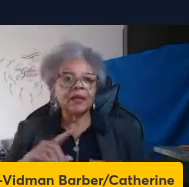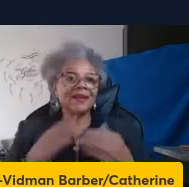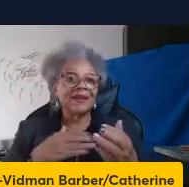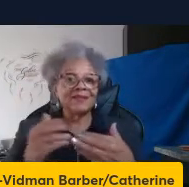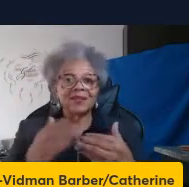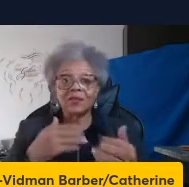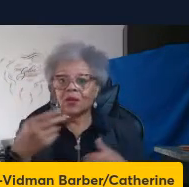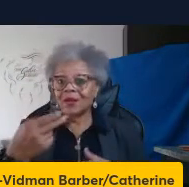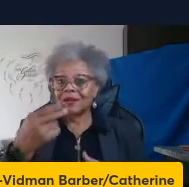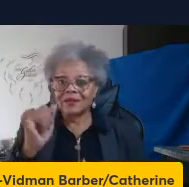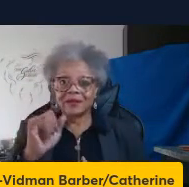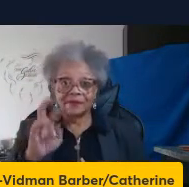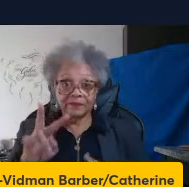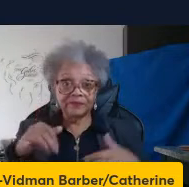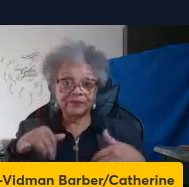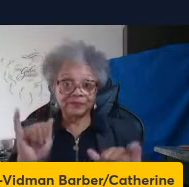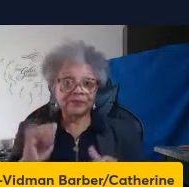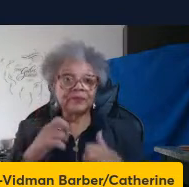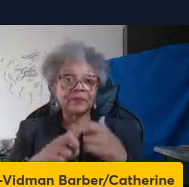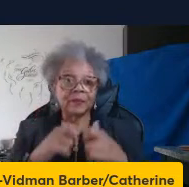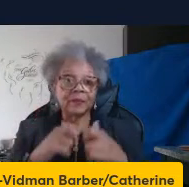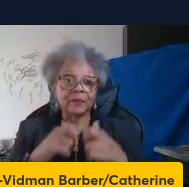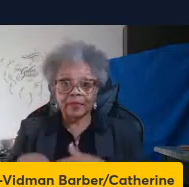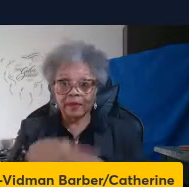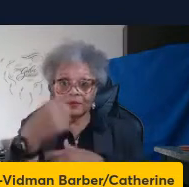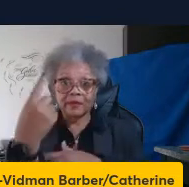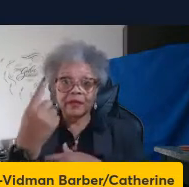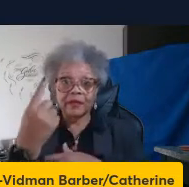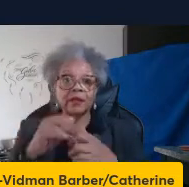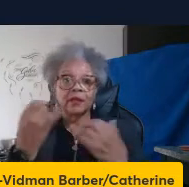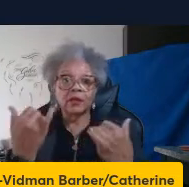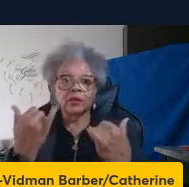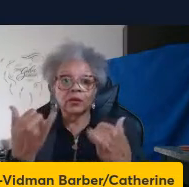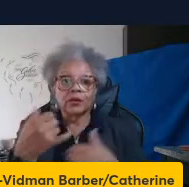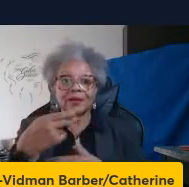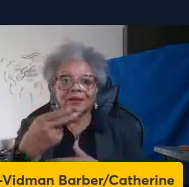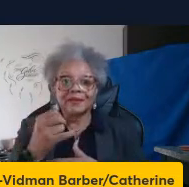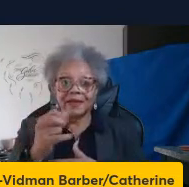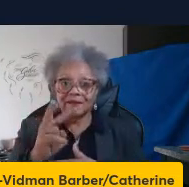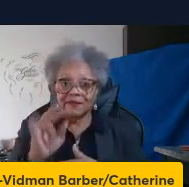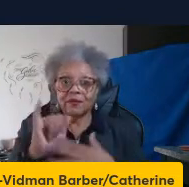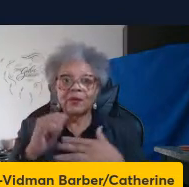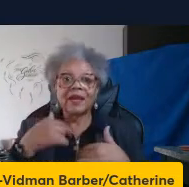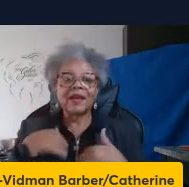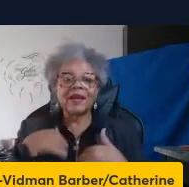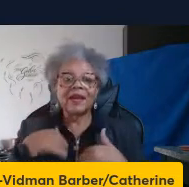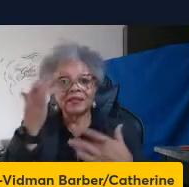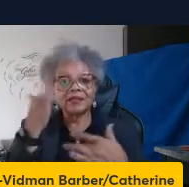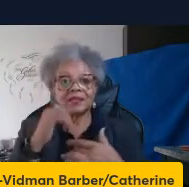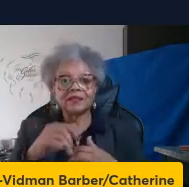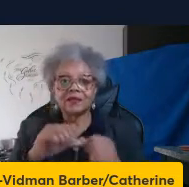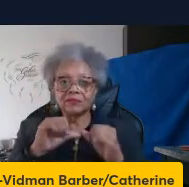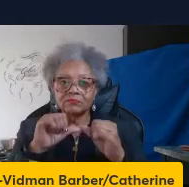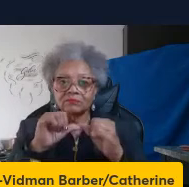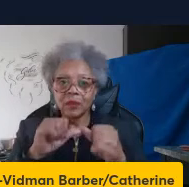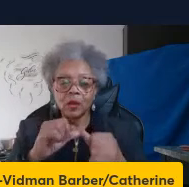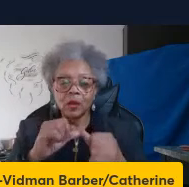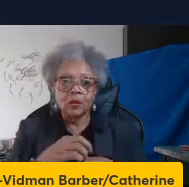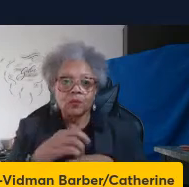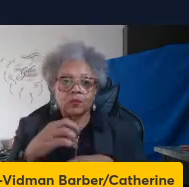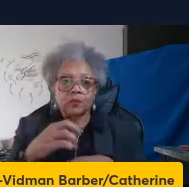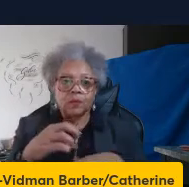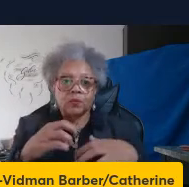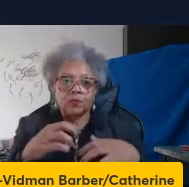HIV is still a problem today, and in our current HIV state, we have a disease of chronic inflammation rather than